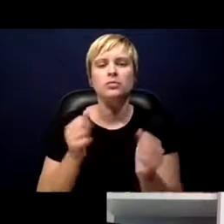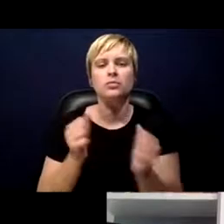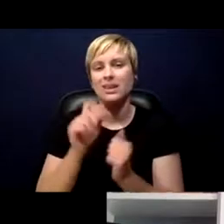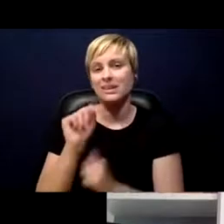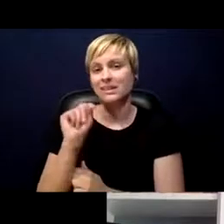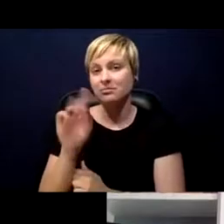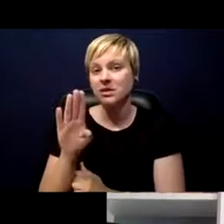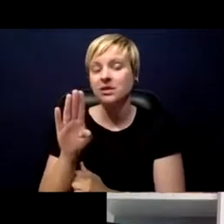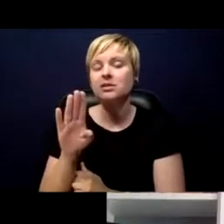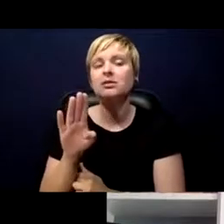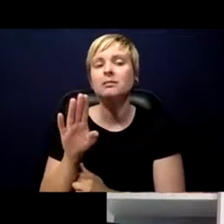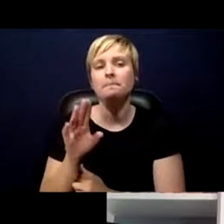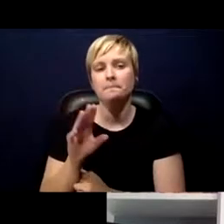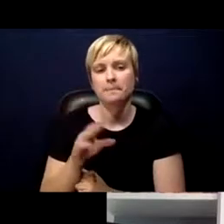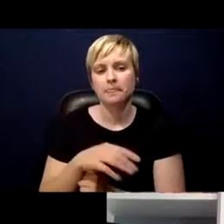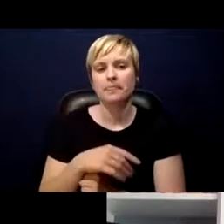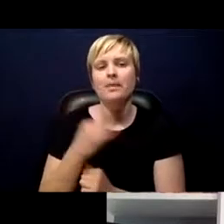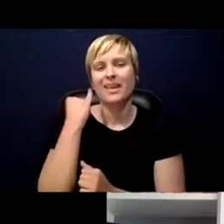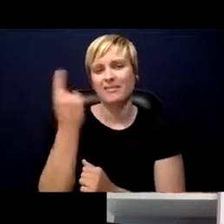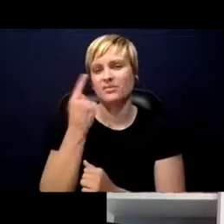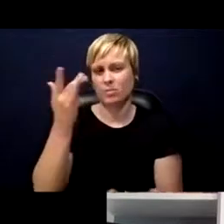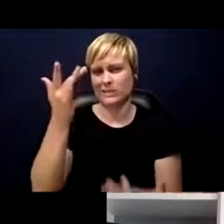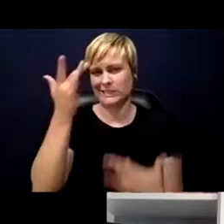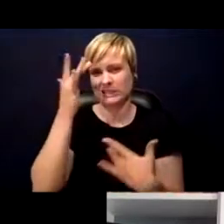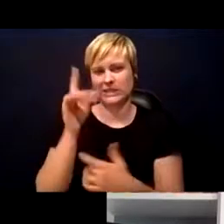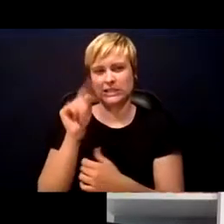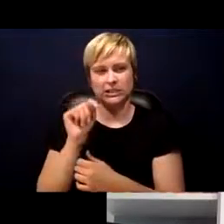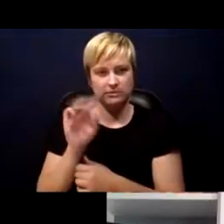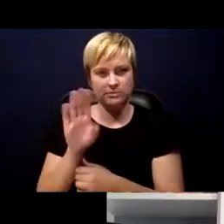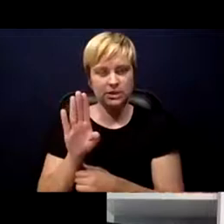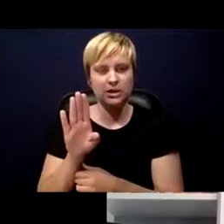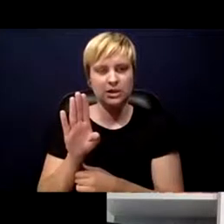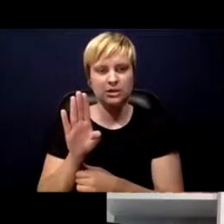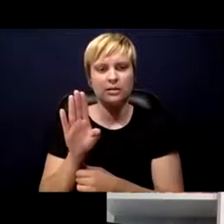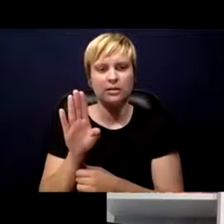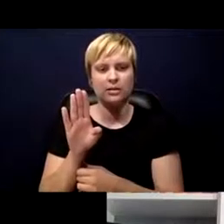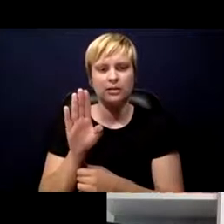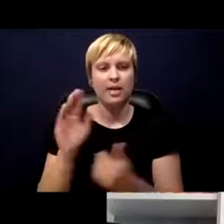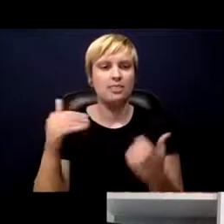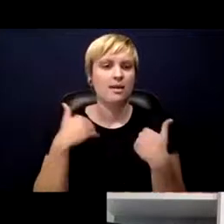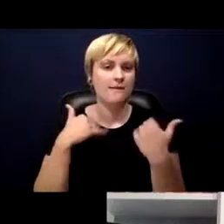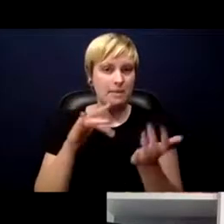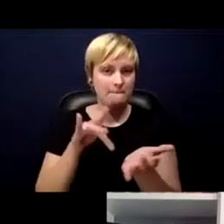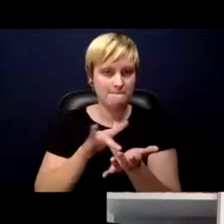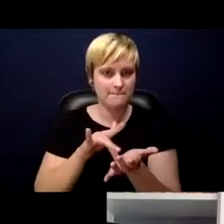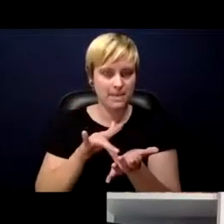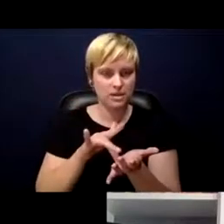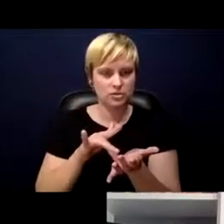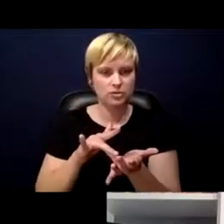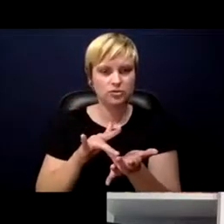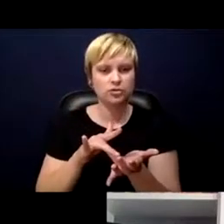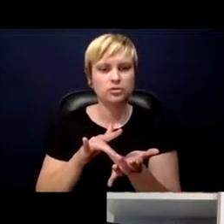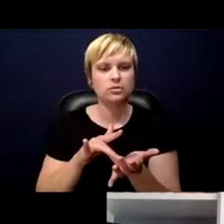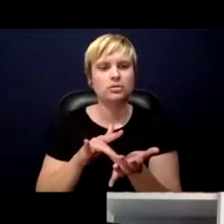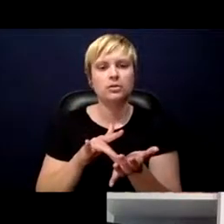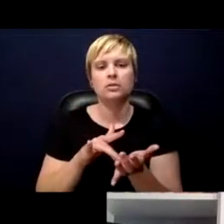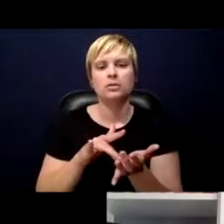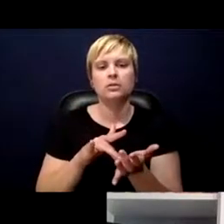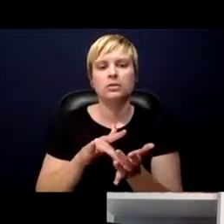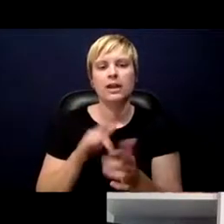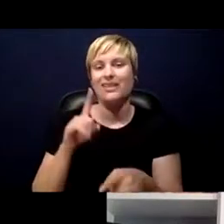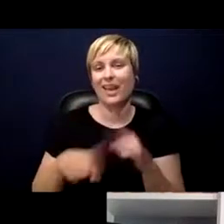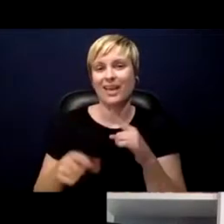someone gets tobaculosis and they have their medication and they cannot take their meds,